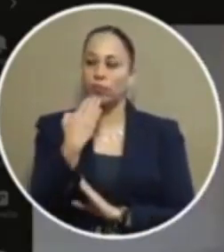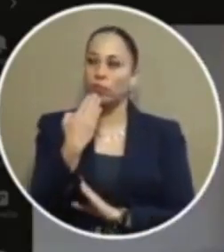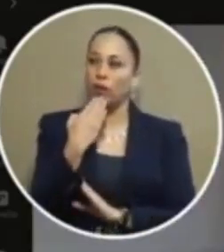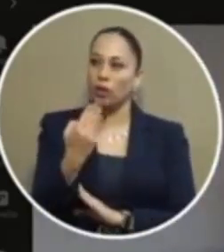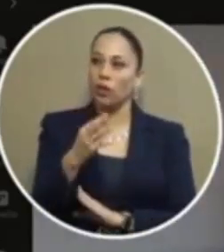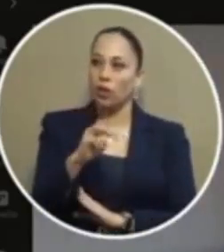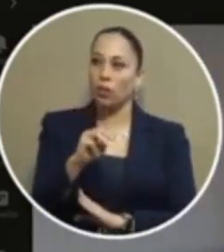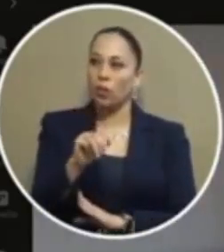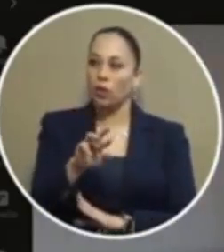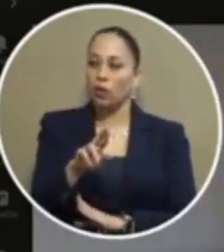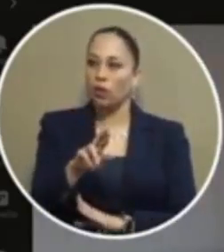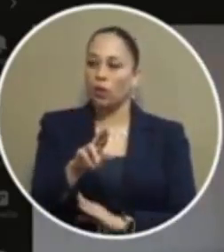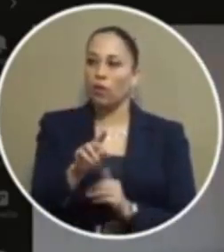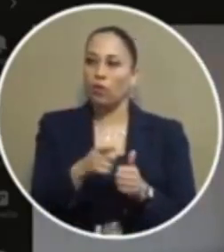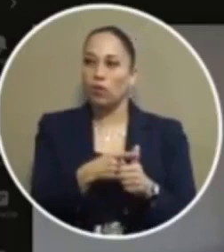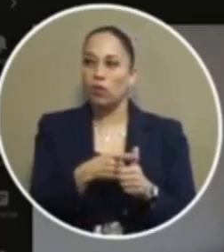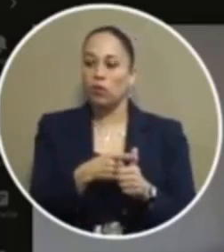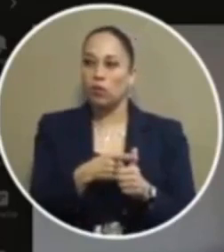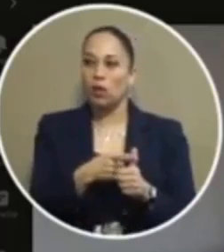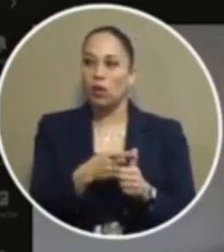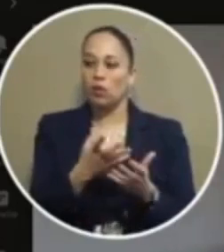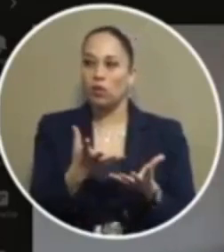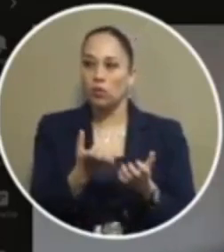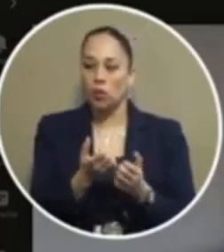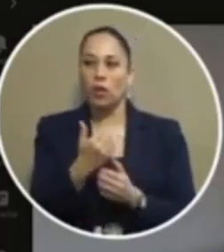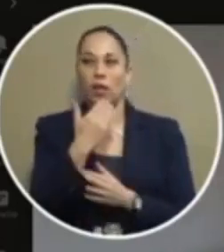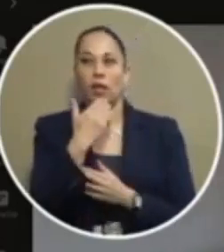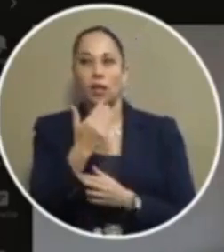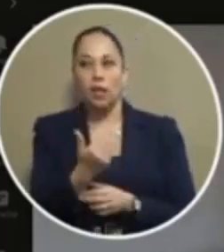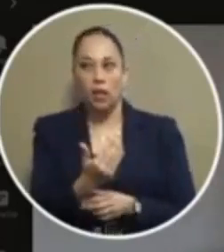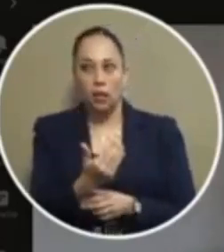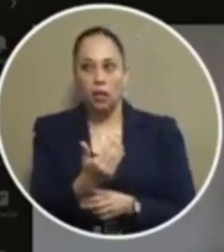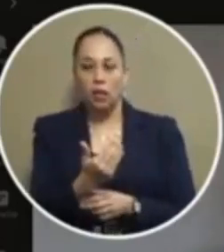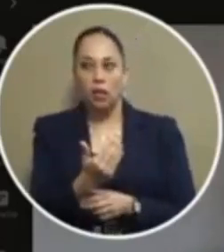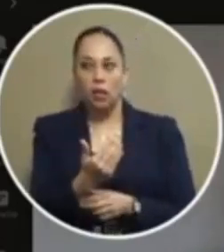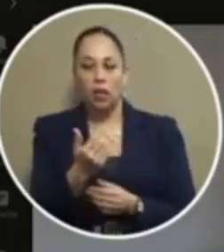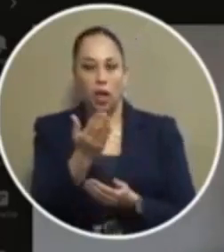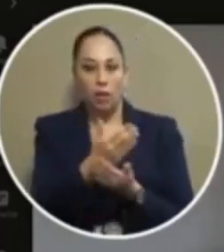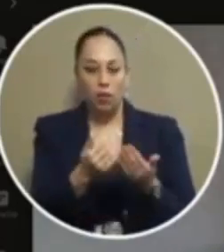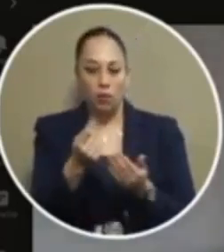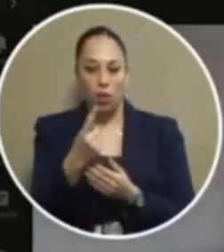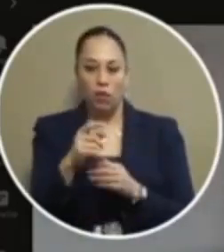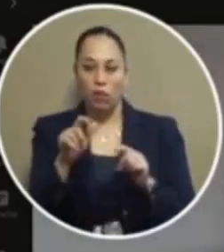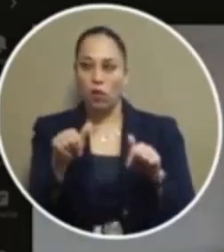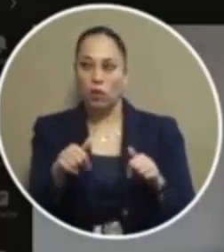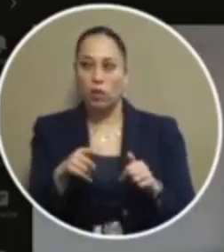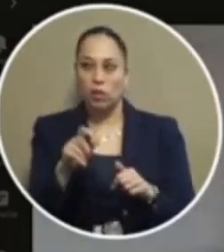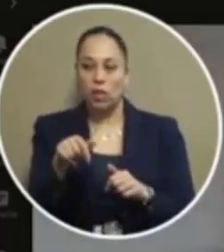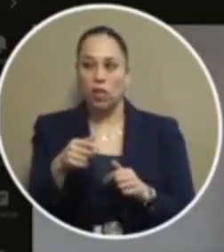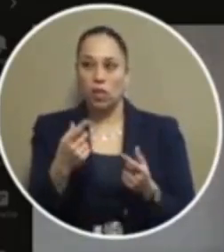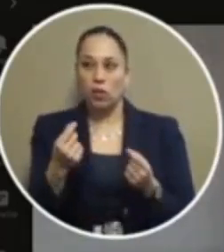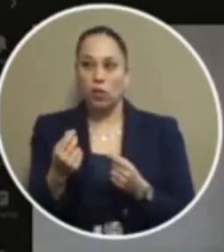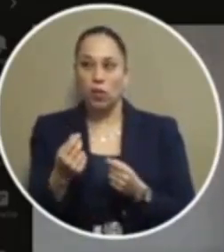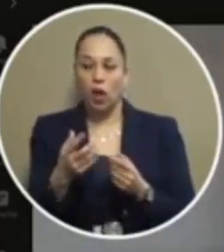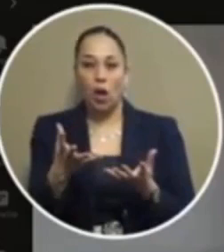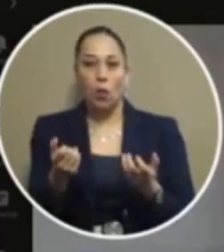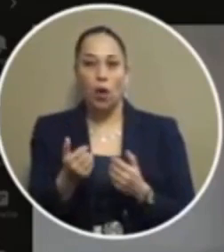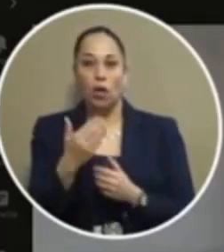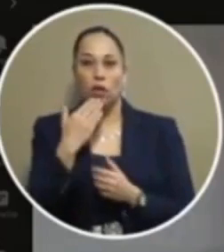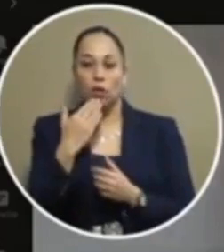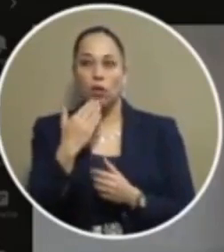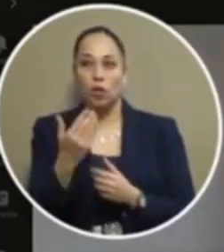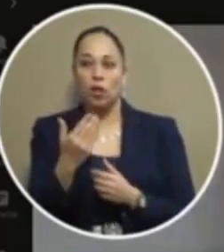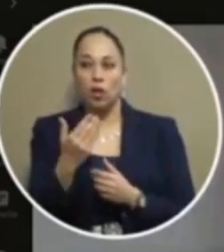um first um i just want to first thank um everybody for this really quick i just need to do this i wanted to thank uh